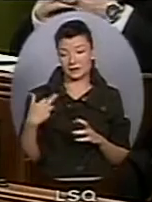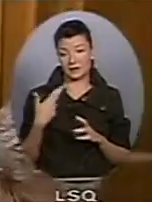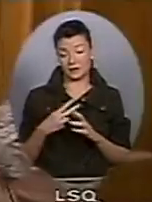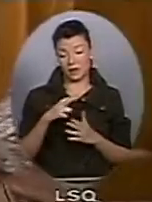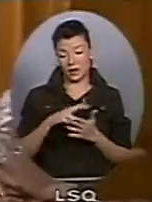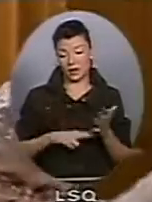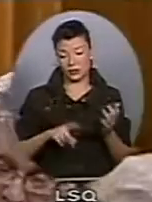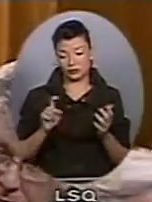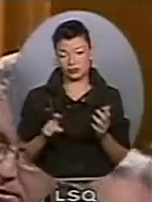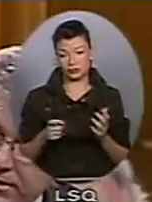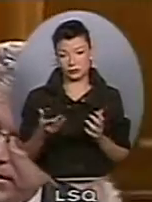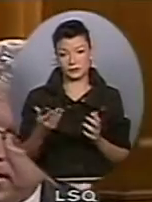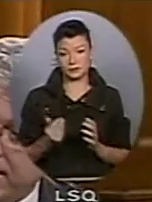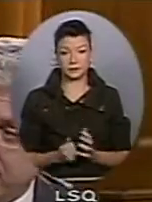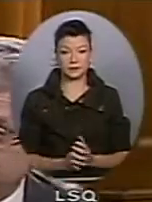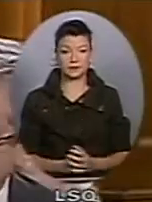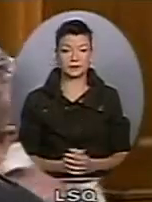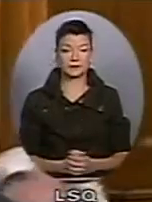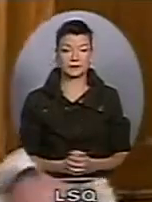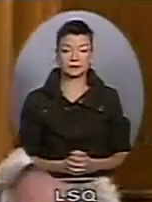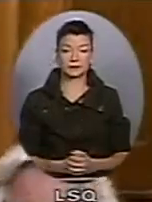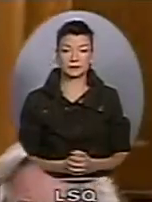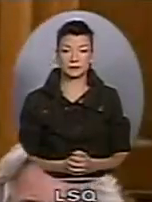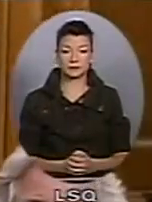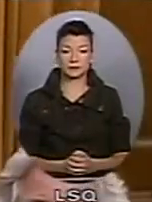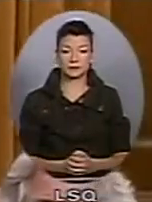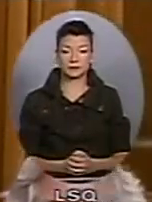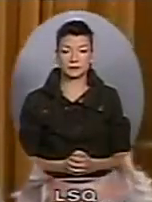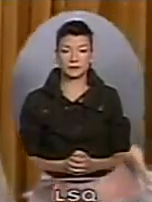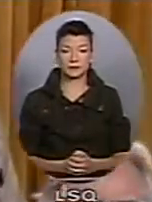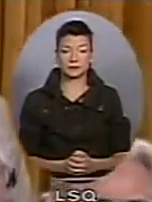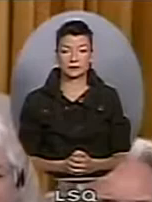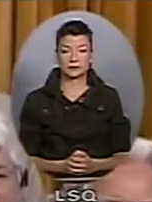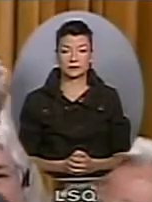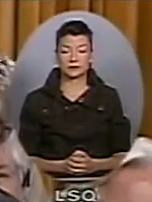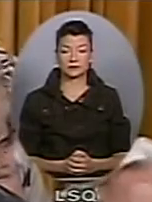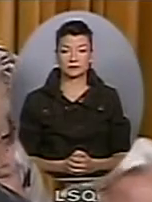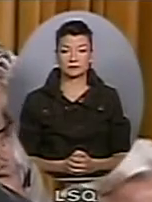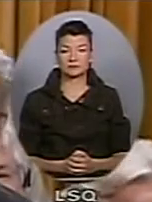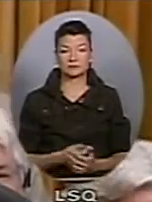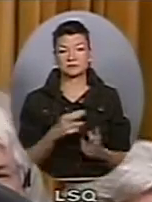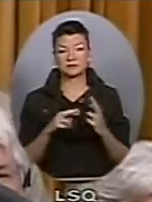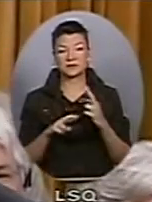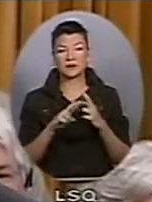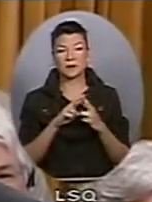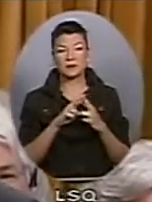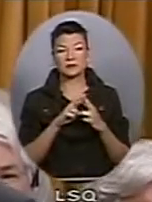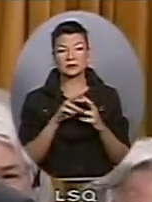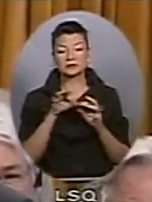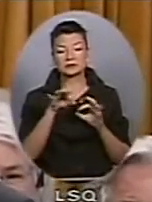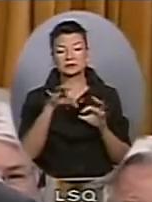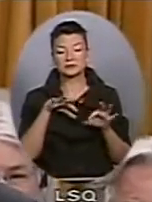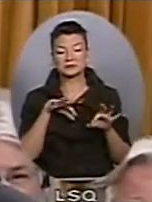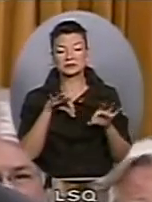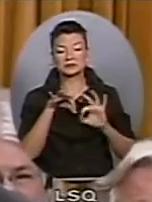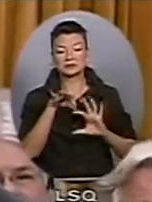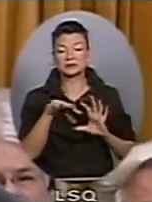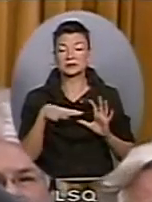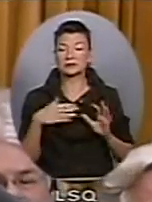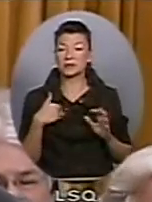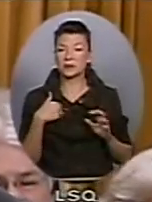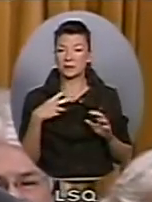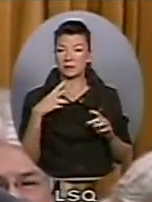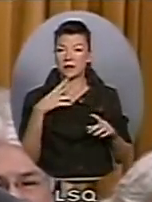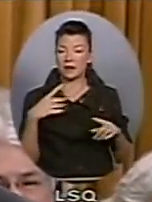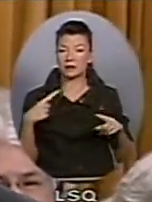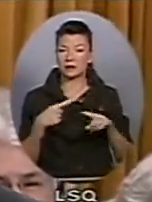I think they're being short because they can't get their story straight about a secret million-dollar fund that was administered by the same guy who wrote a secret $90